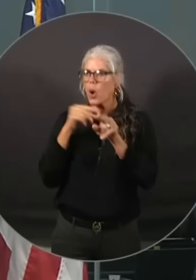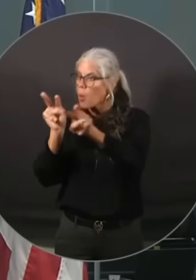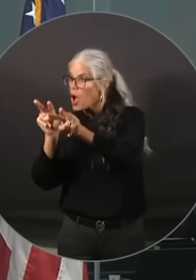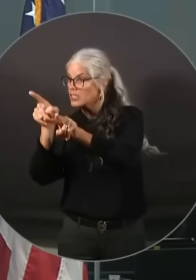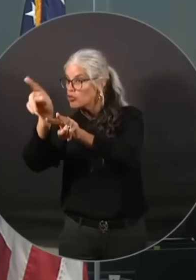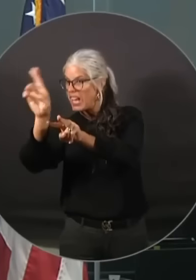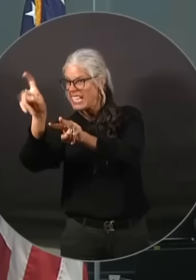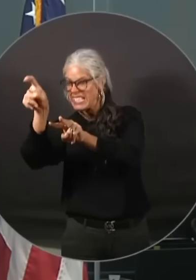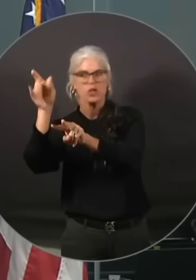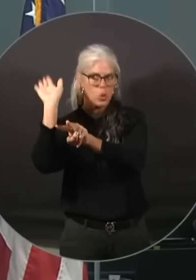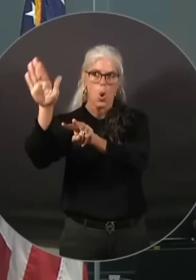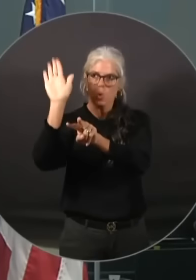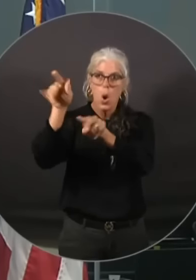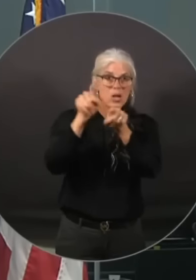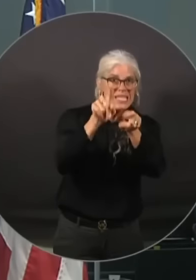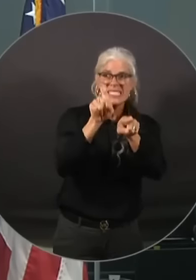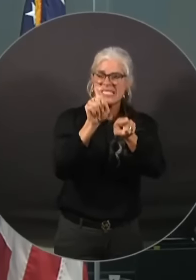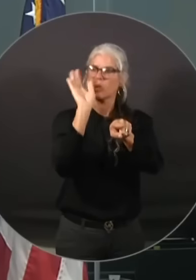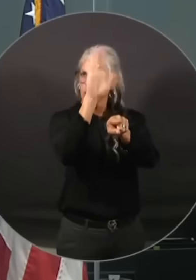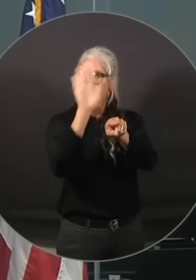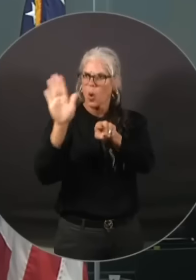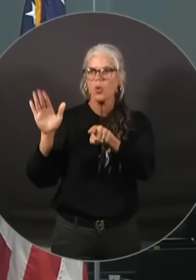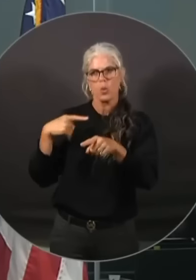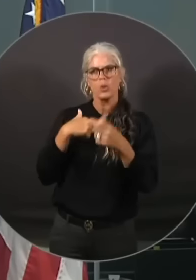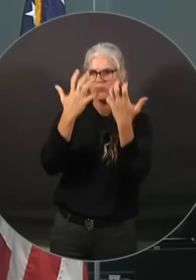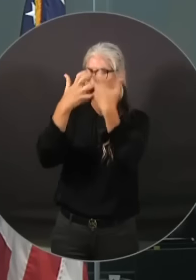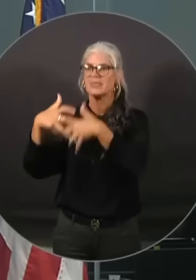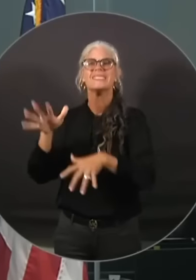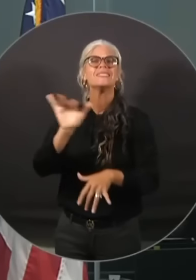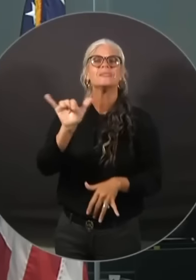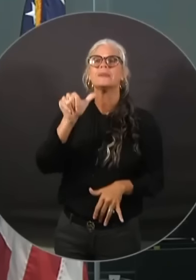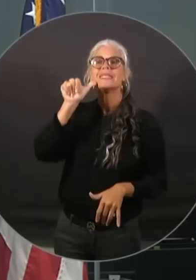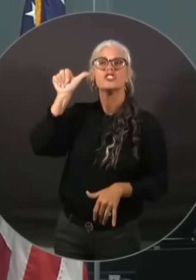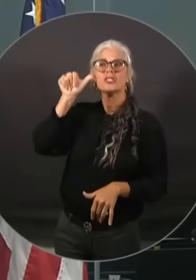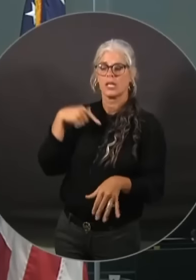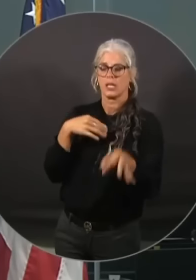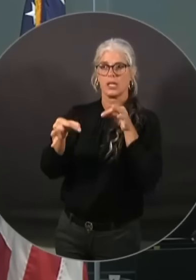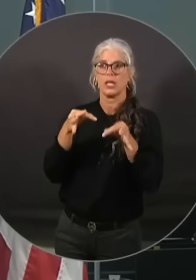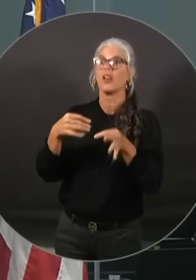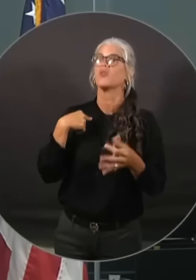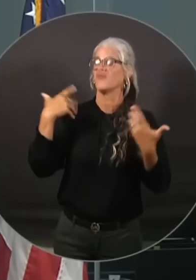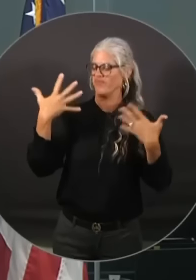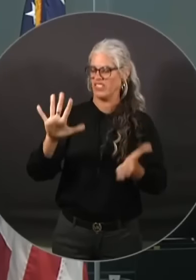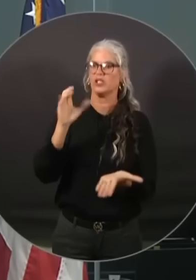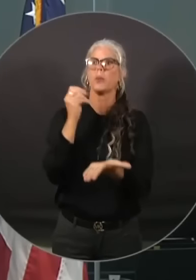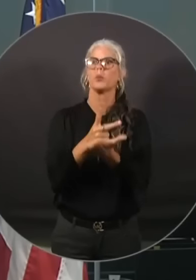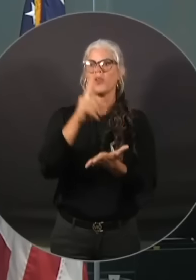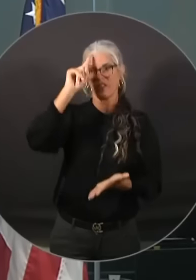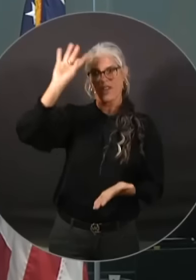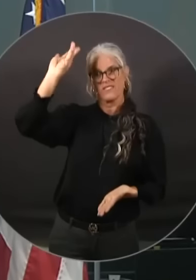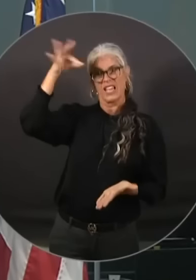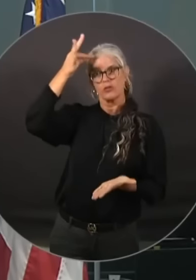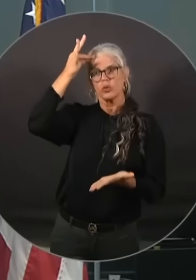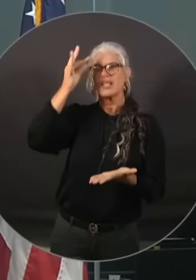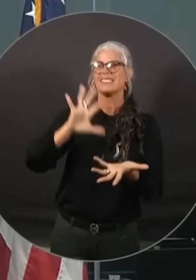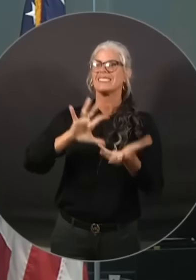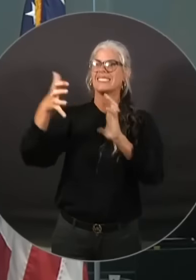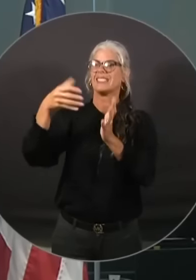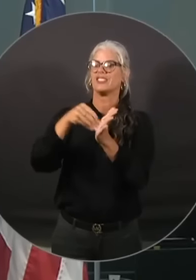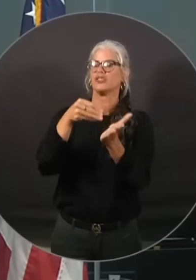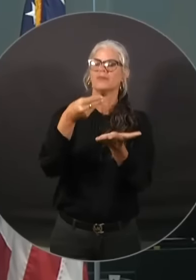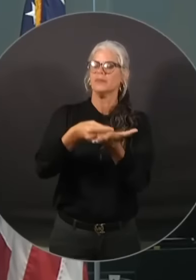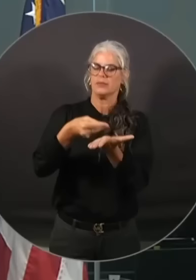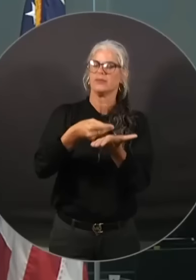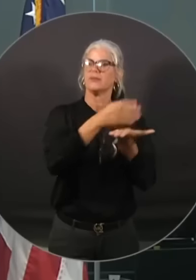anything that they need. As I mentioned yesterday, we have been approved for federal disaster assistance. We are pre landfall